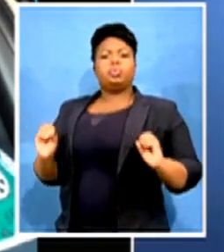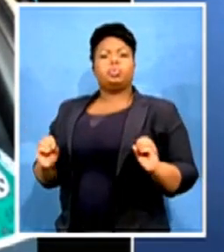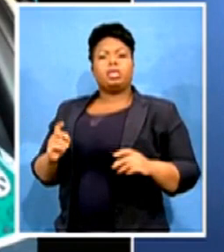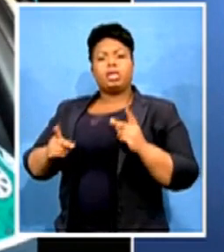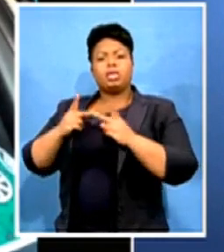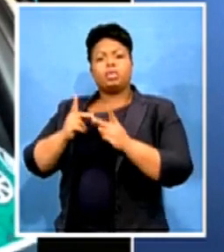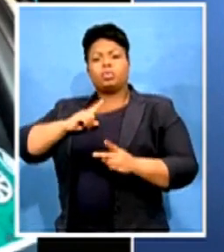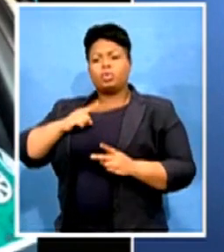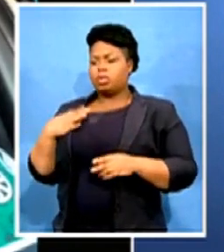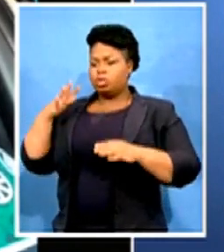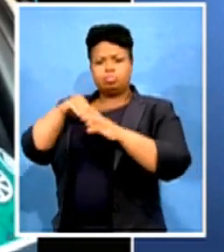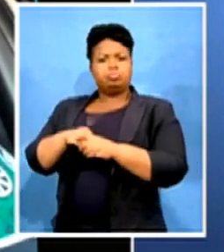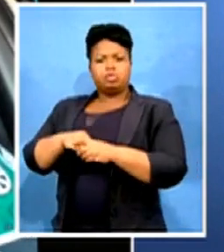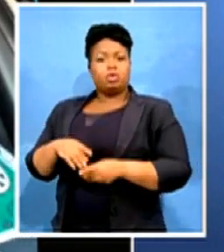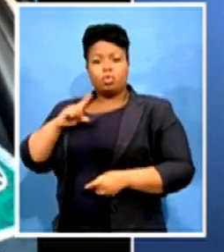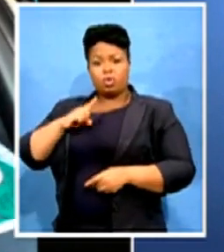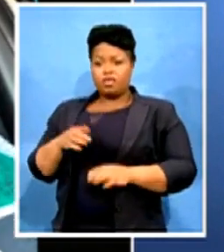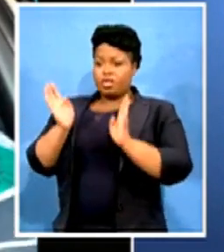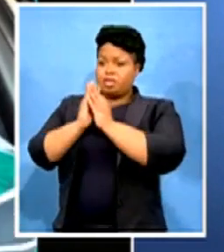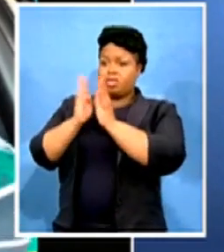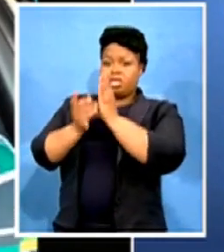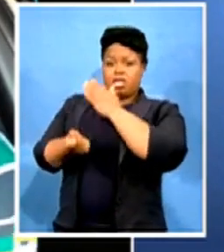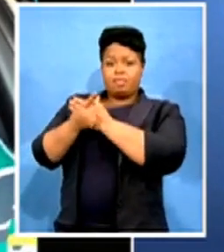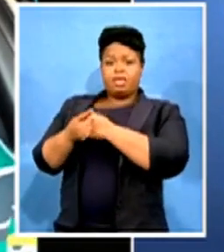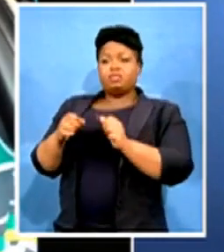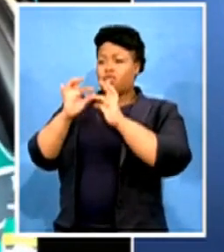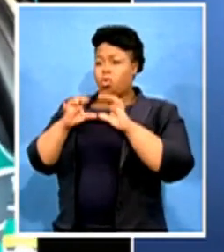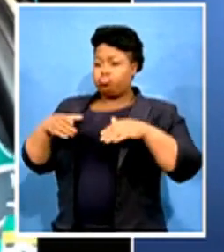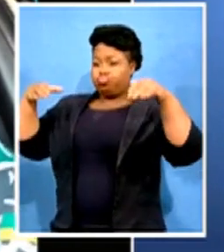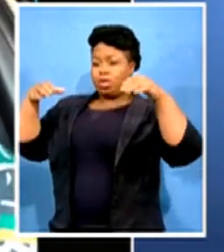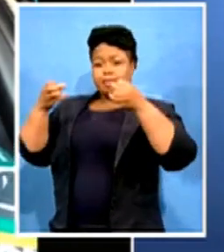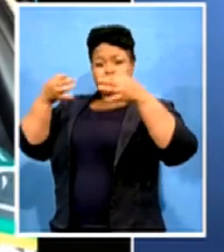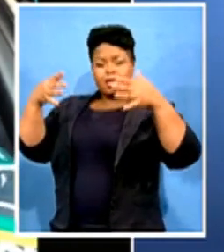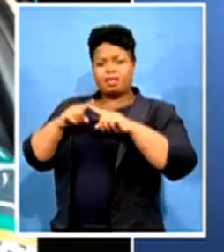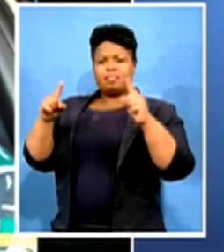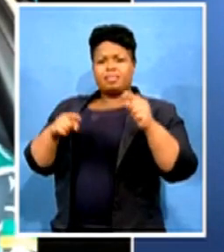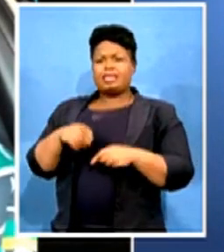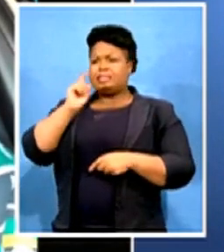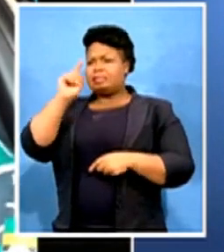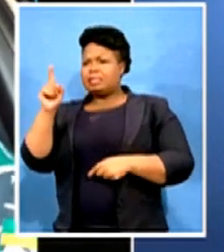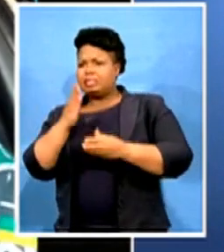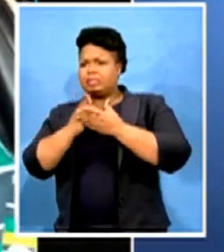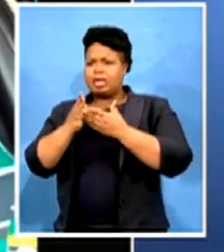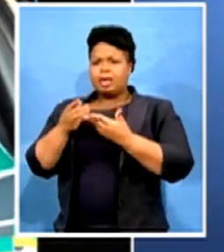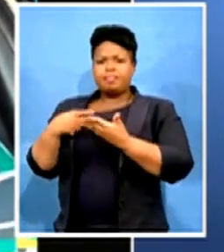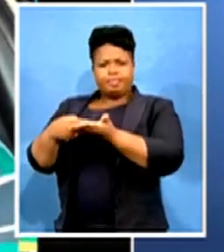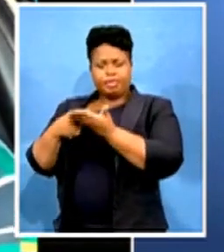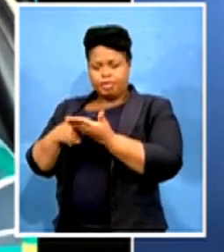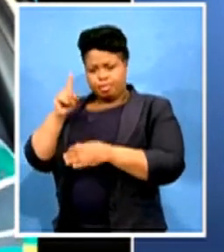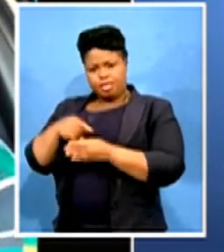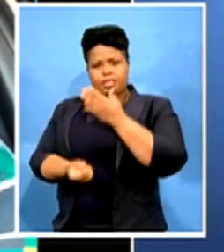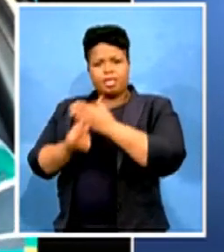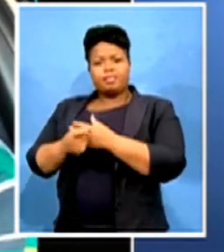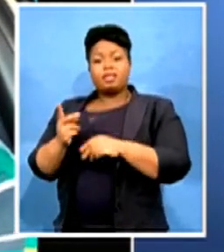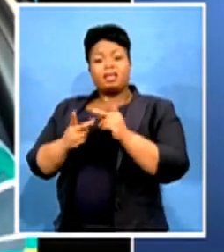in a meeting, you are part of the collective. But there are side engagements that needs to happen and we have been blocked and we are